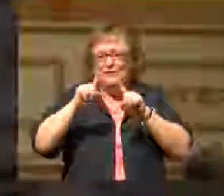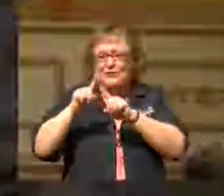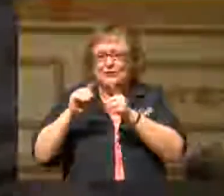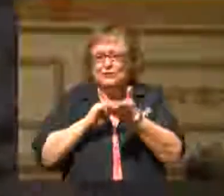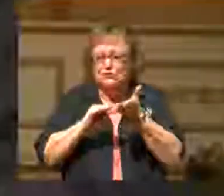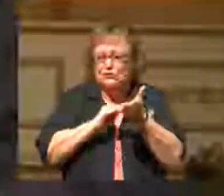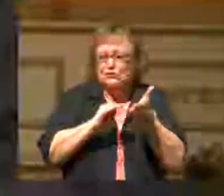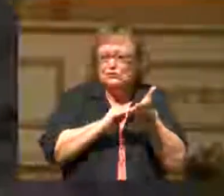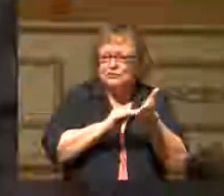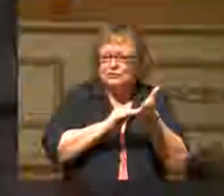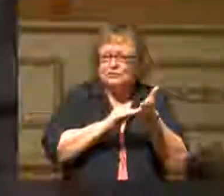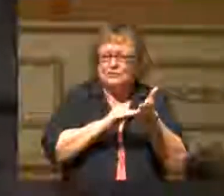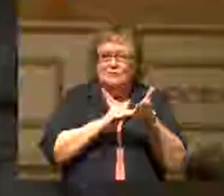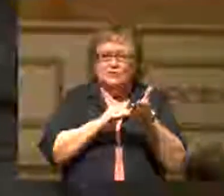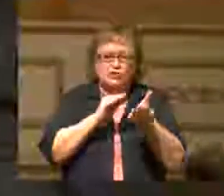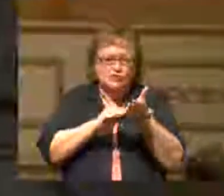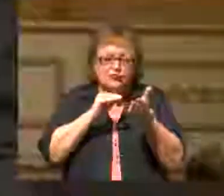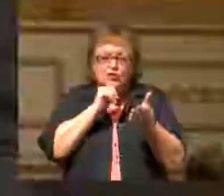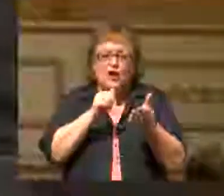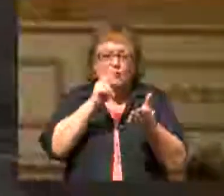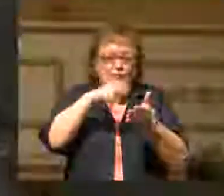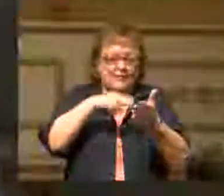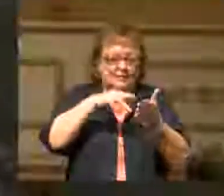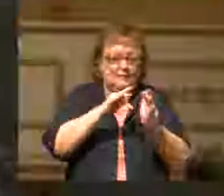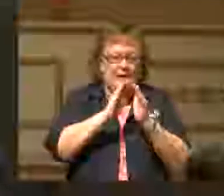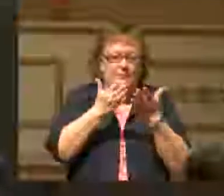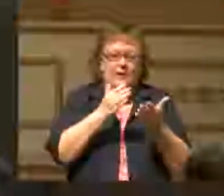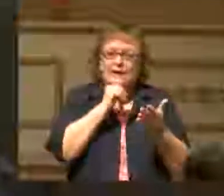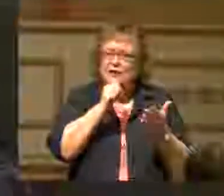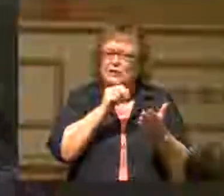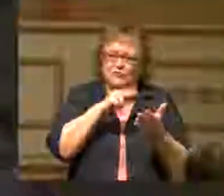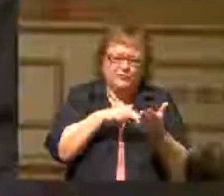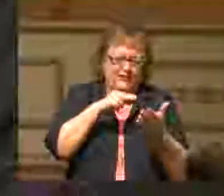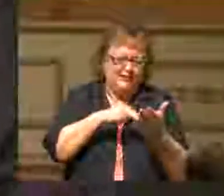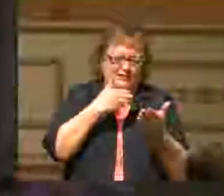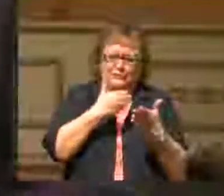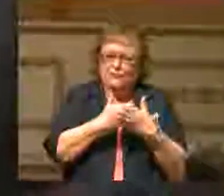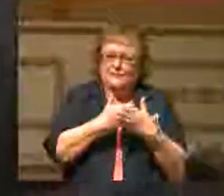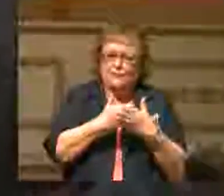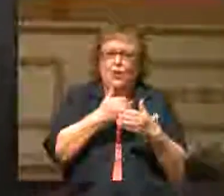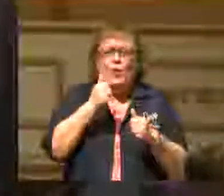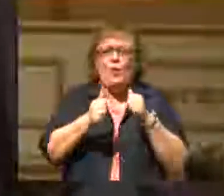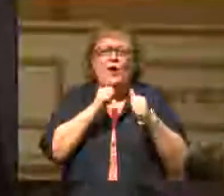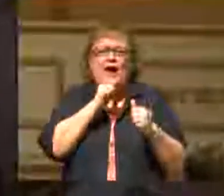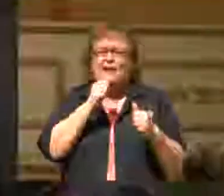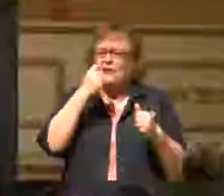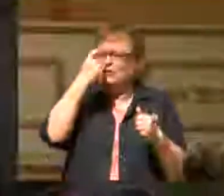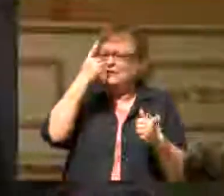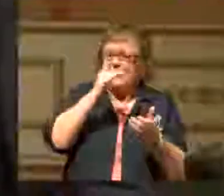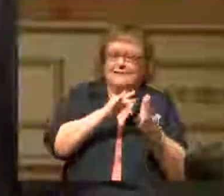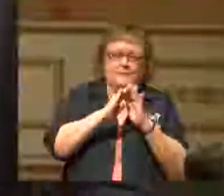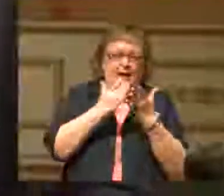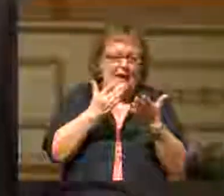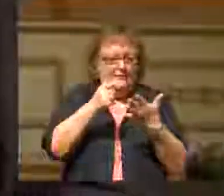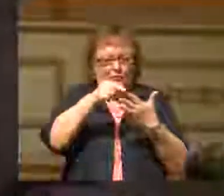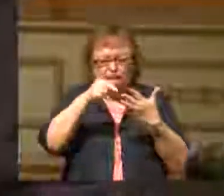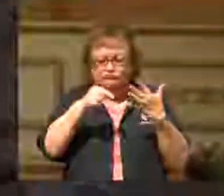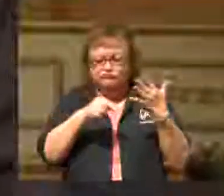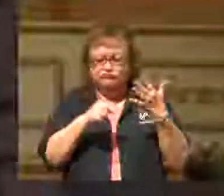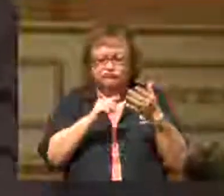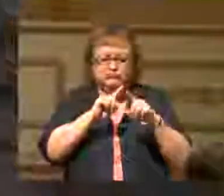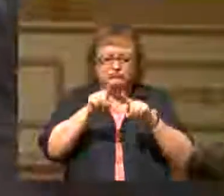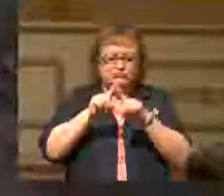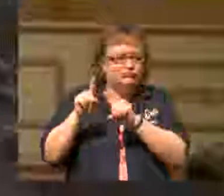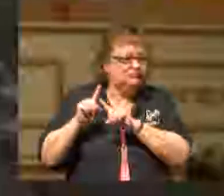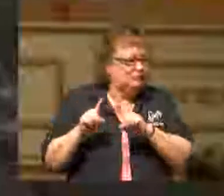Excuses for not reading the Bible. Well, I don't read so good. Or I don't understand the Bible. All kinds of excuses.